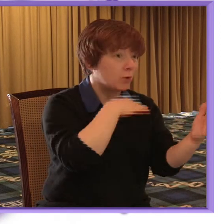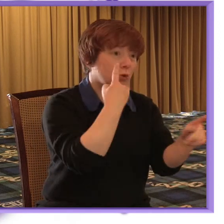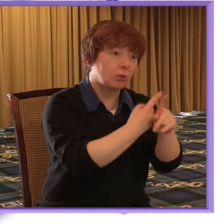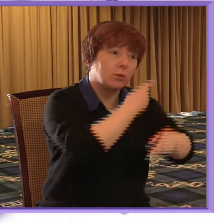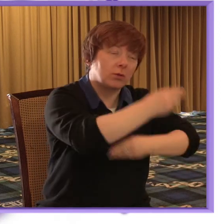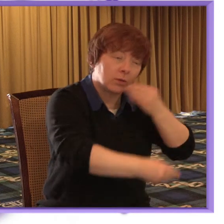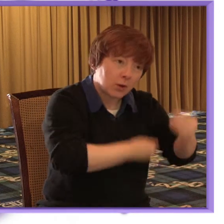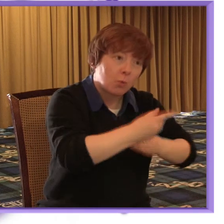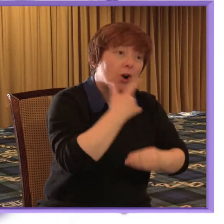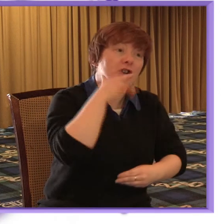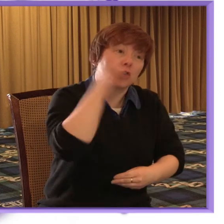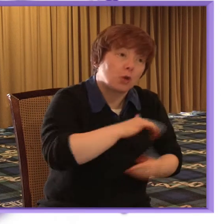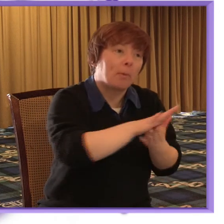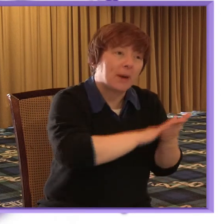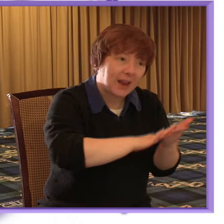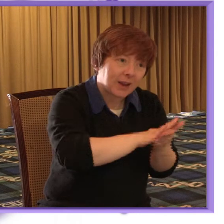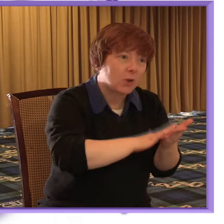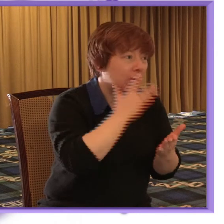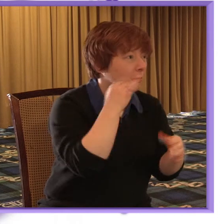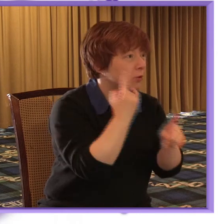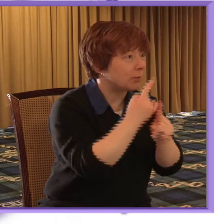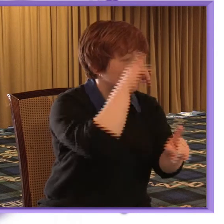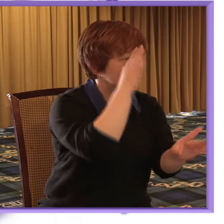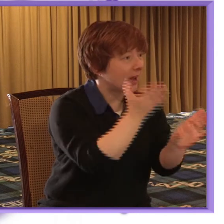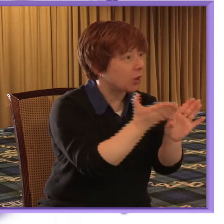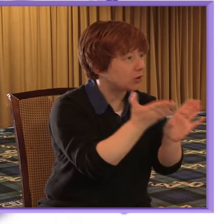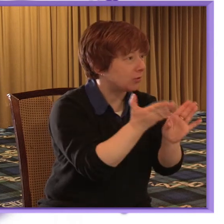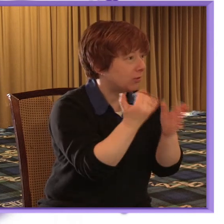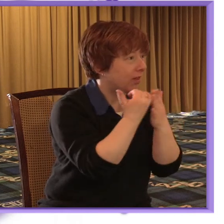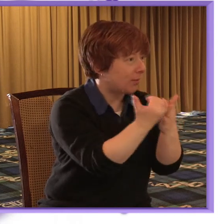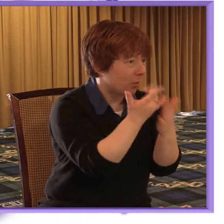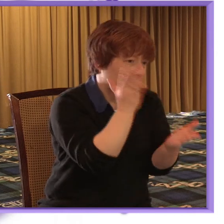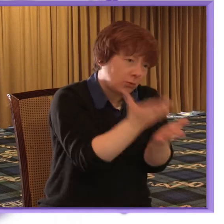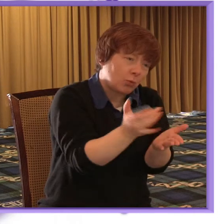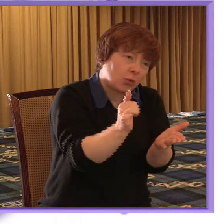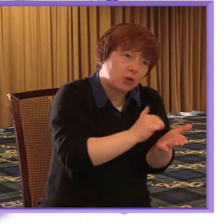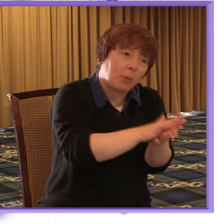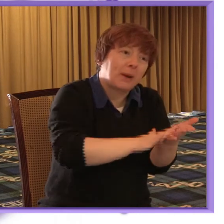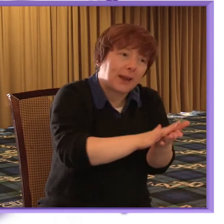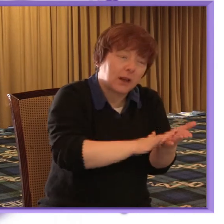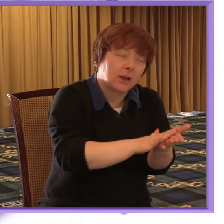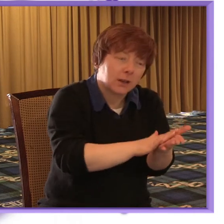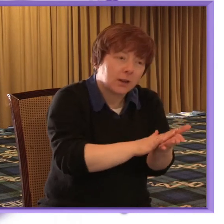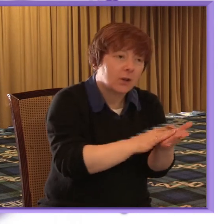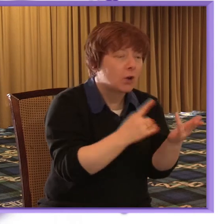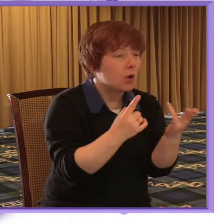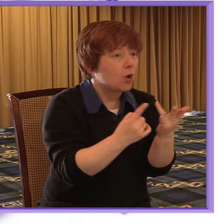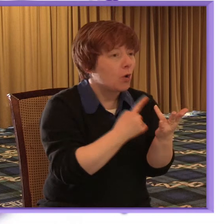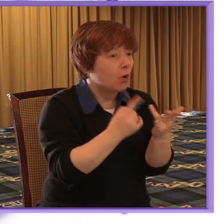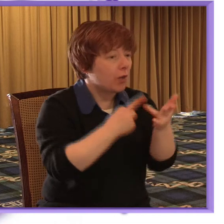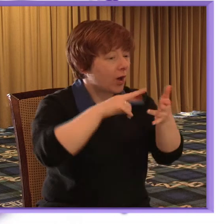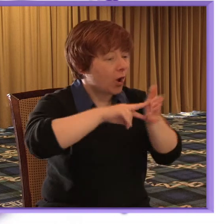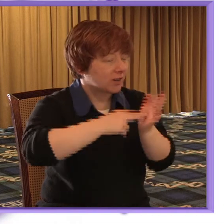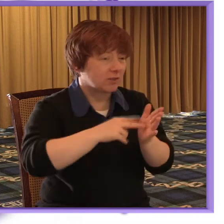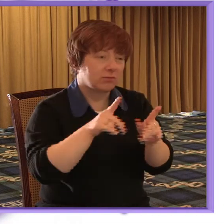esteem could and should mean for psychological therapies in the NHS other organisations it's worth noting such as the BMA or the Royal